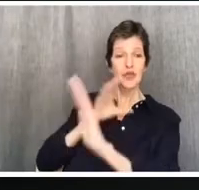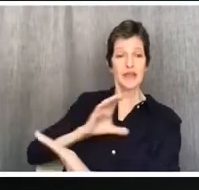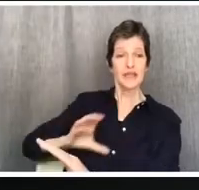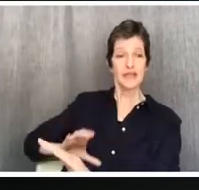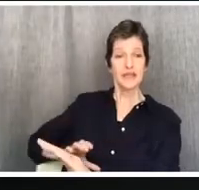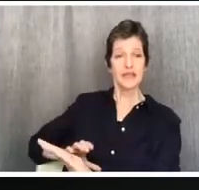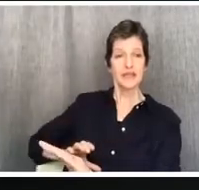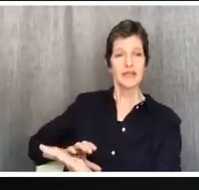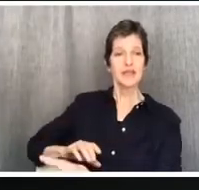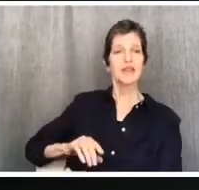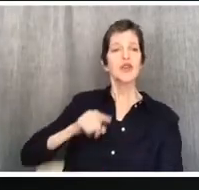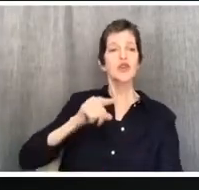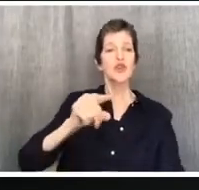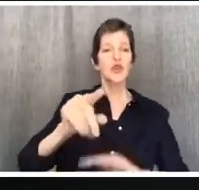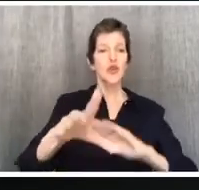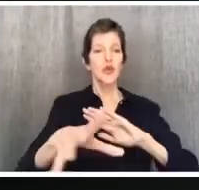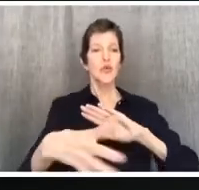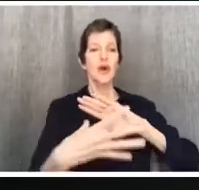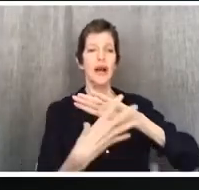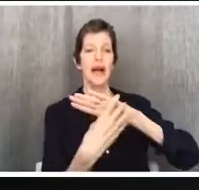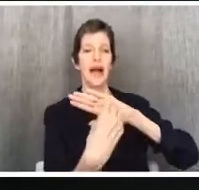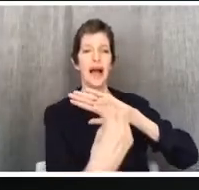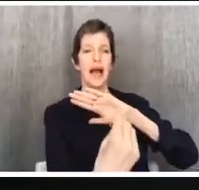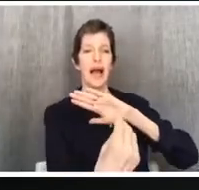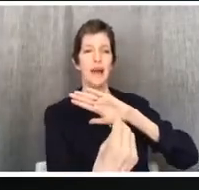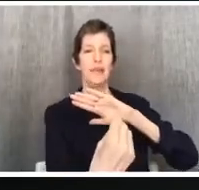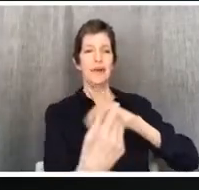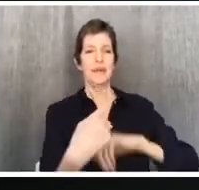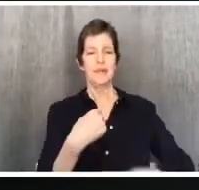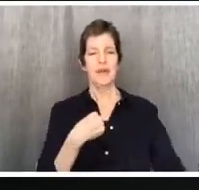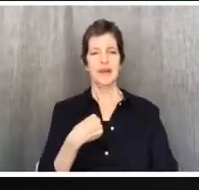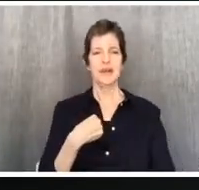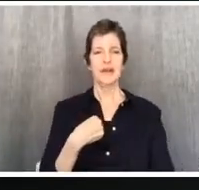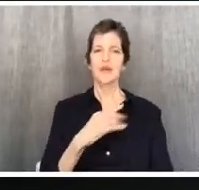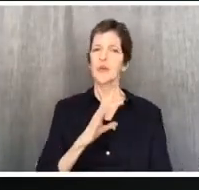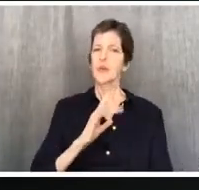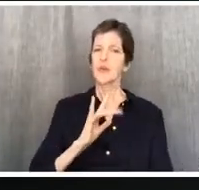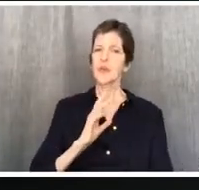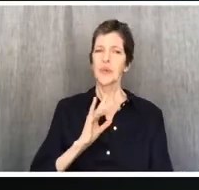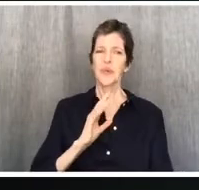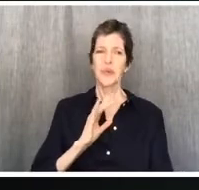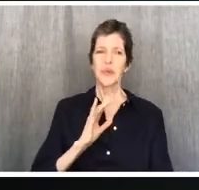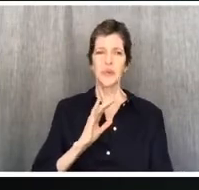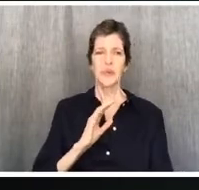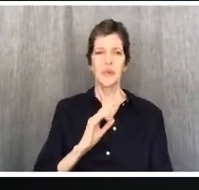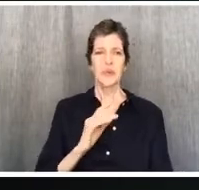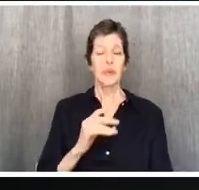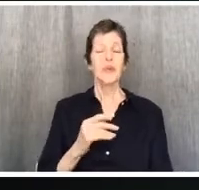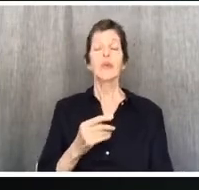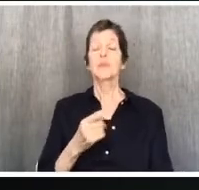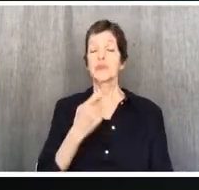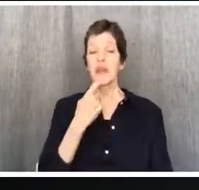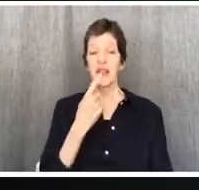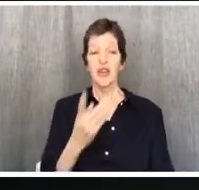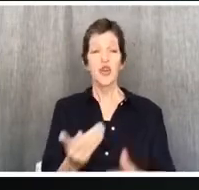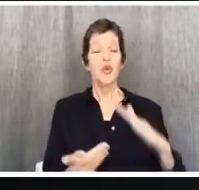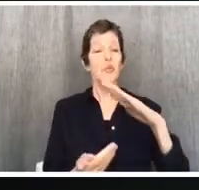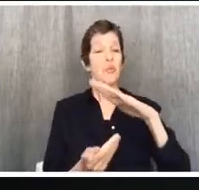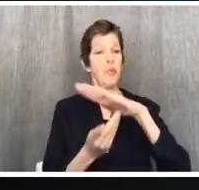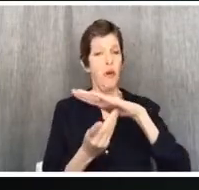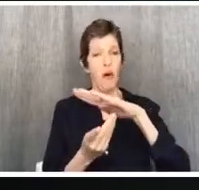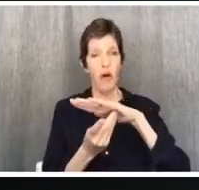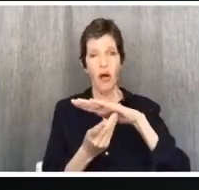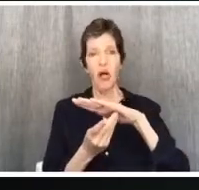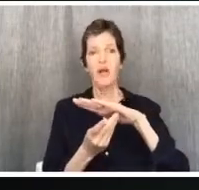Paul does something marvelous in these last verses here. He has been in the weeds. He has been dealing with the